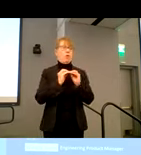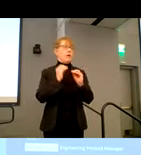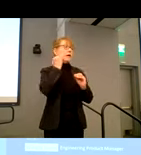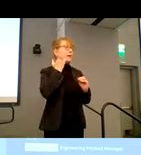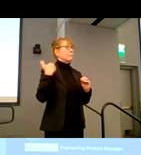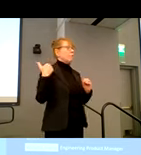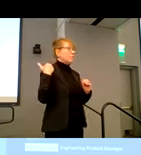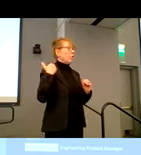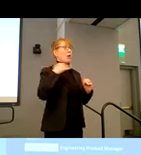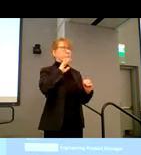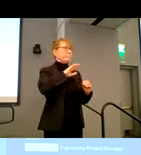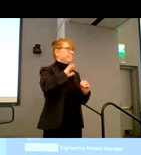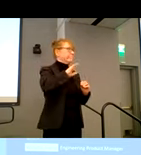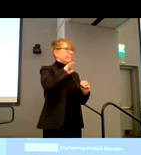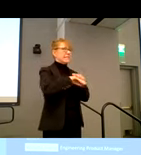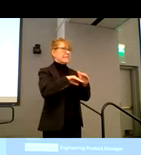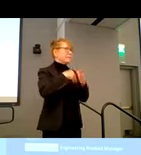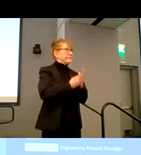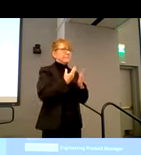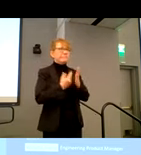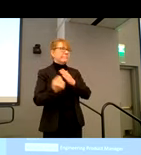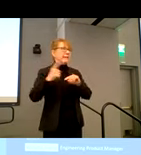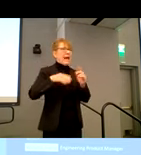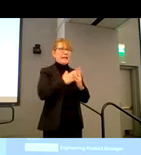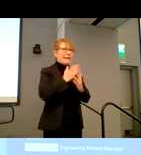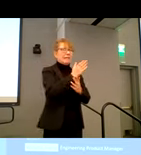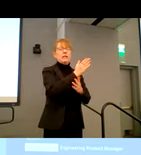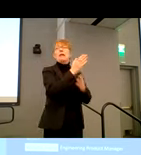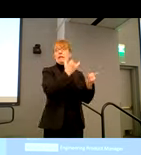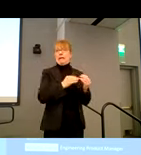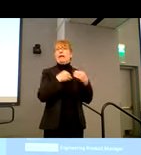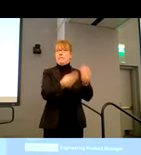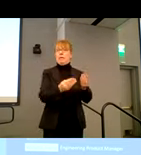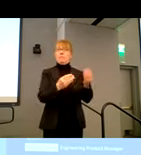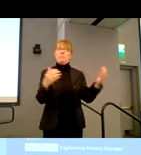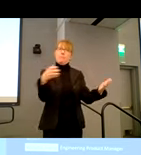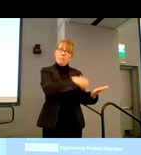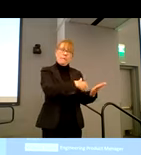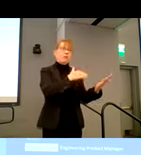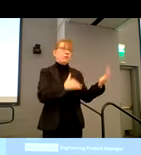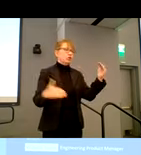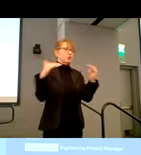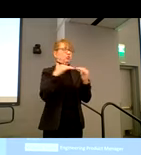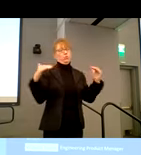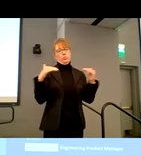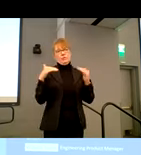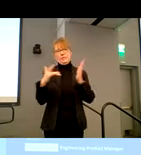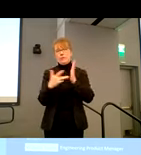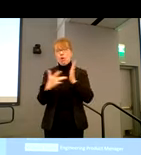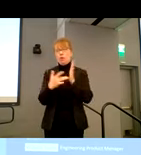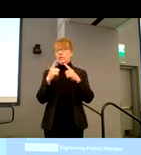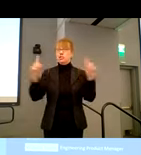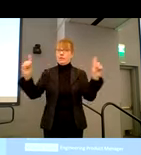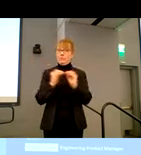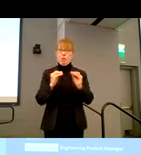needs that weren't met before to start to be able to, you know, leverage the technology and achieve more than we're meeting our mission